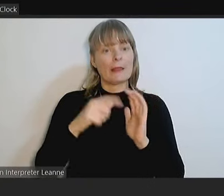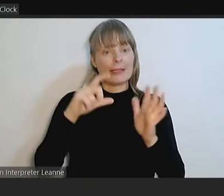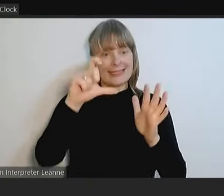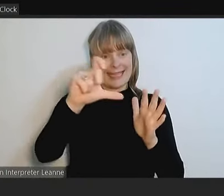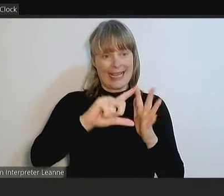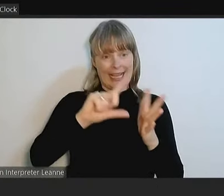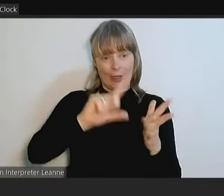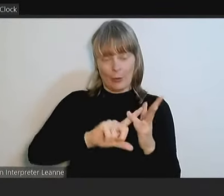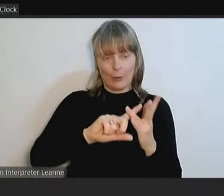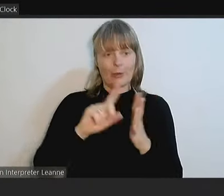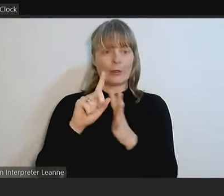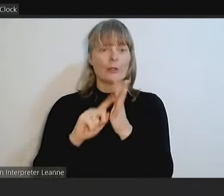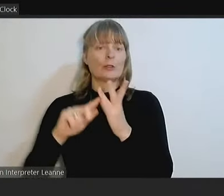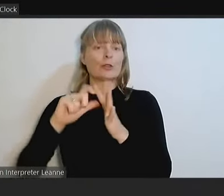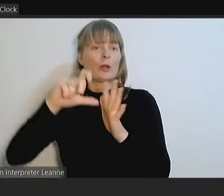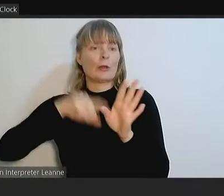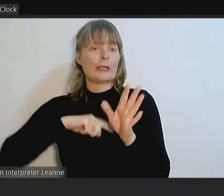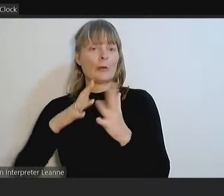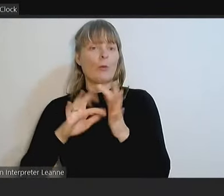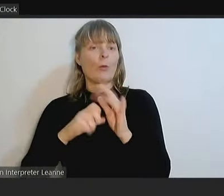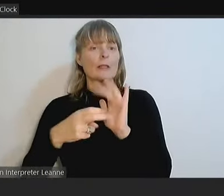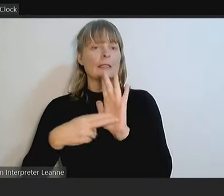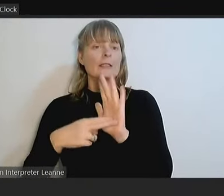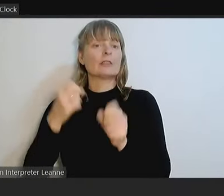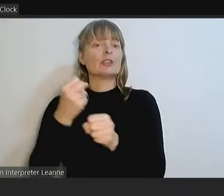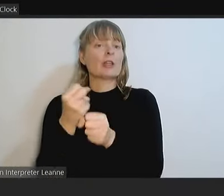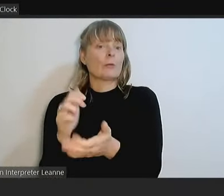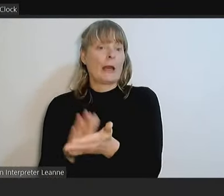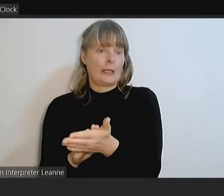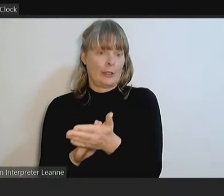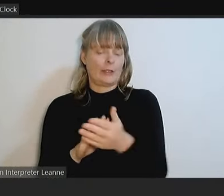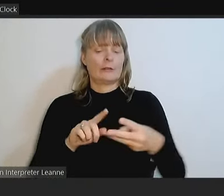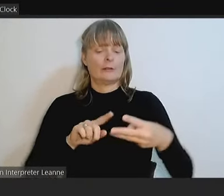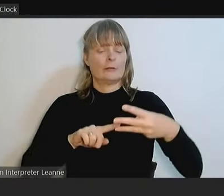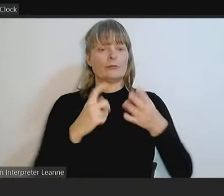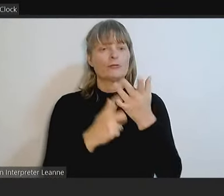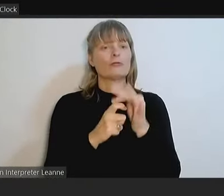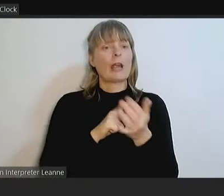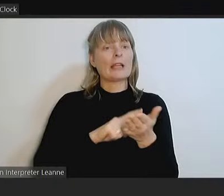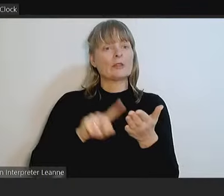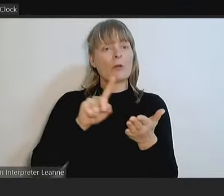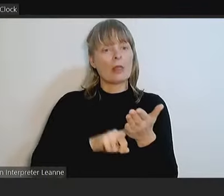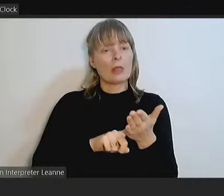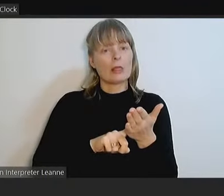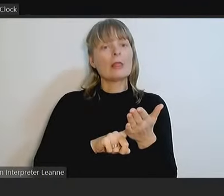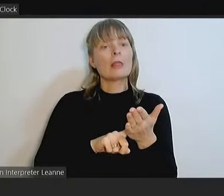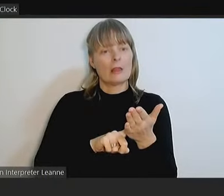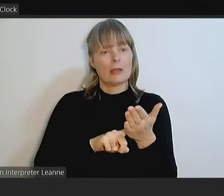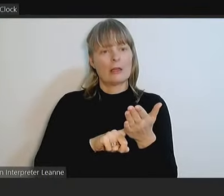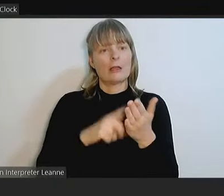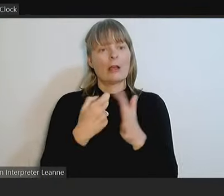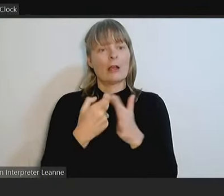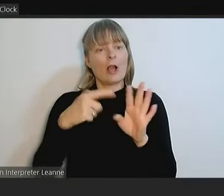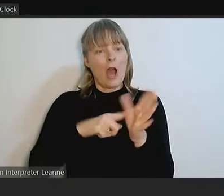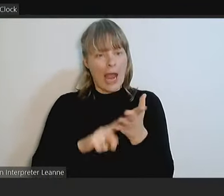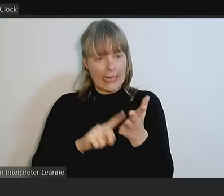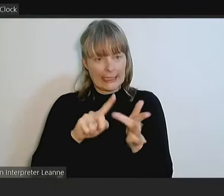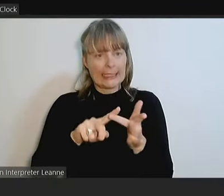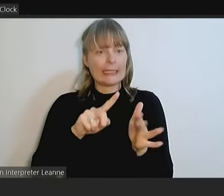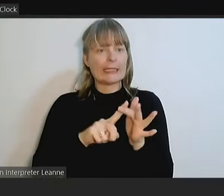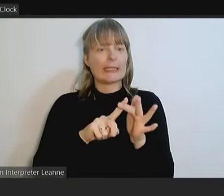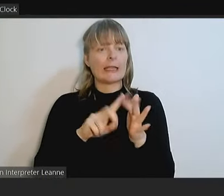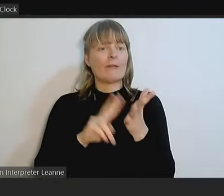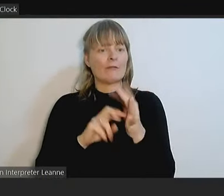Jodie Watson, our General Manager, Rachel, Olivia, Kylie Bennett, Vanessa Patrick